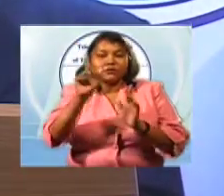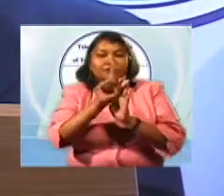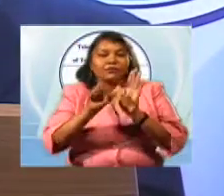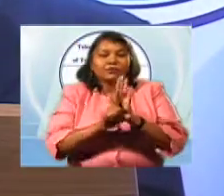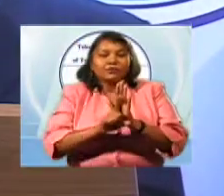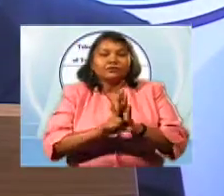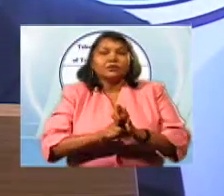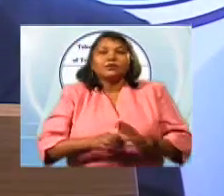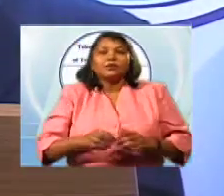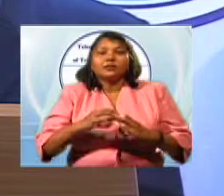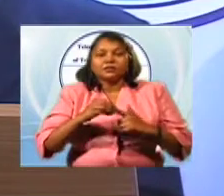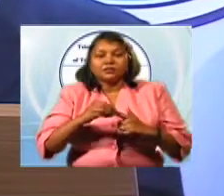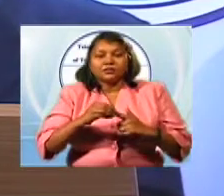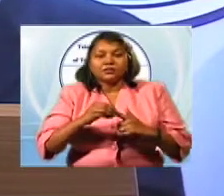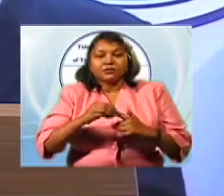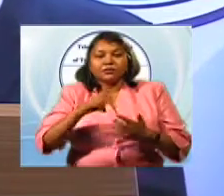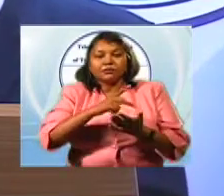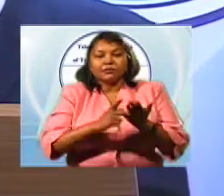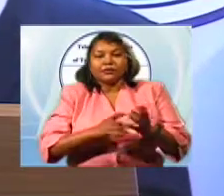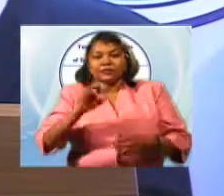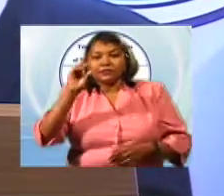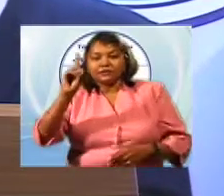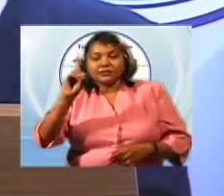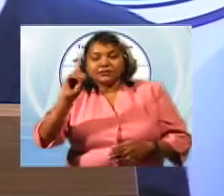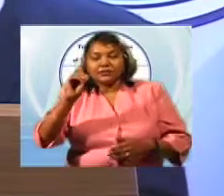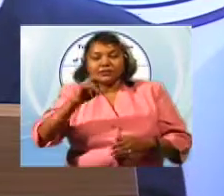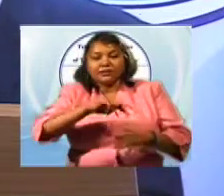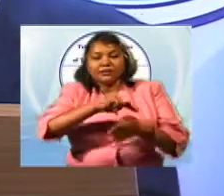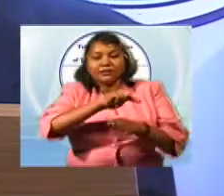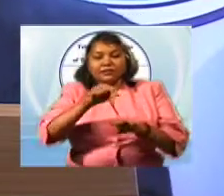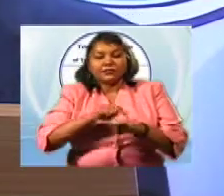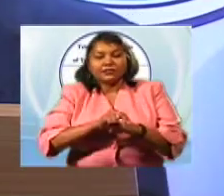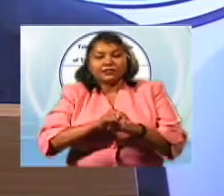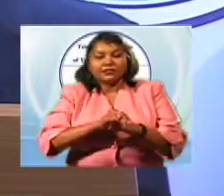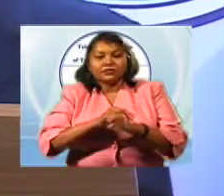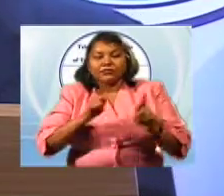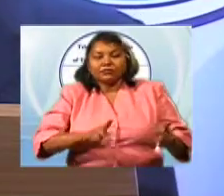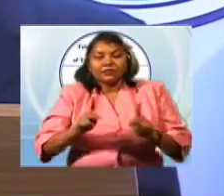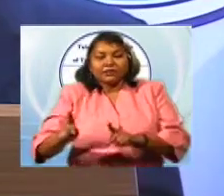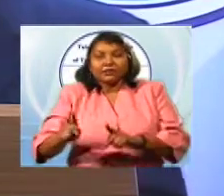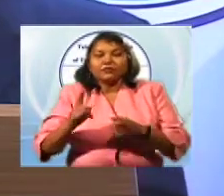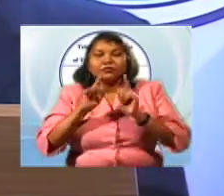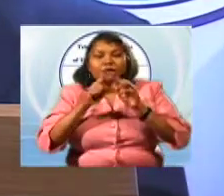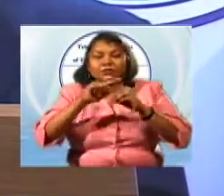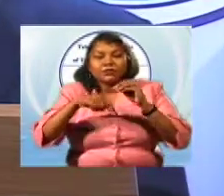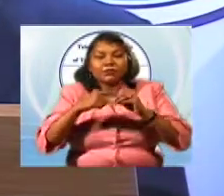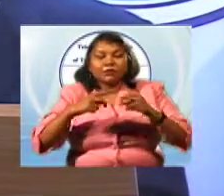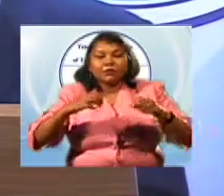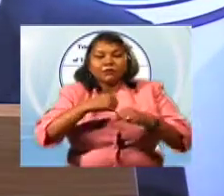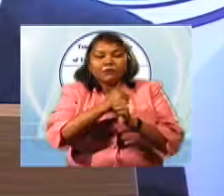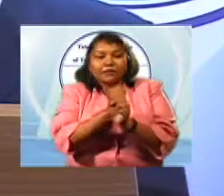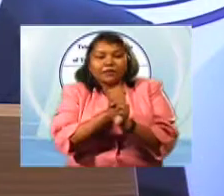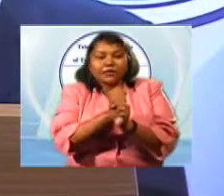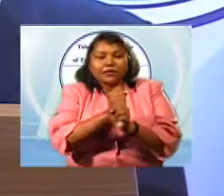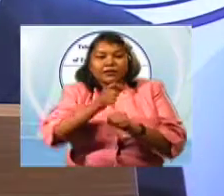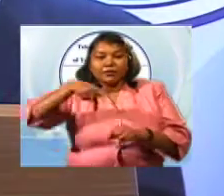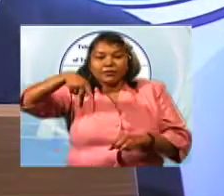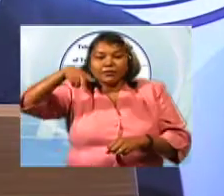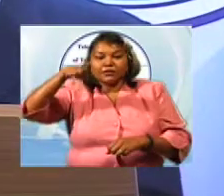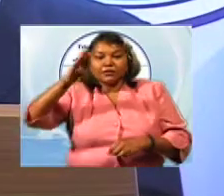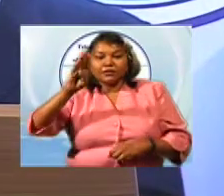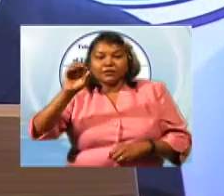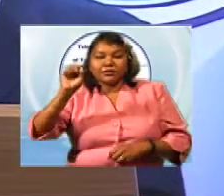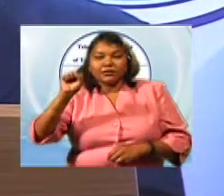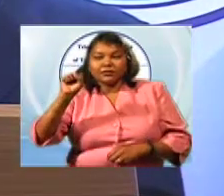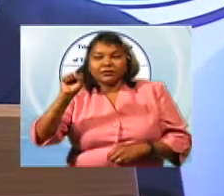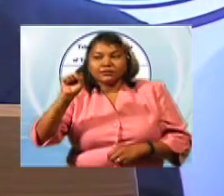Section D of this national policy speaks to the issue of the implementation of a public broadcasting service.